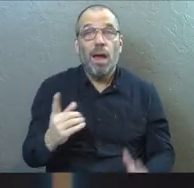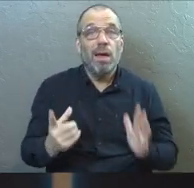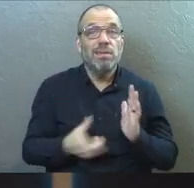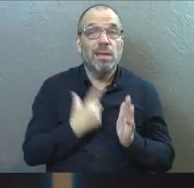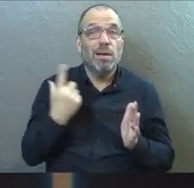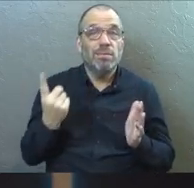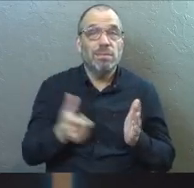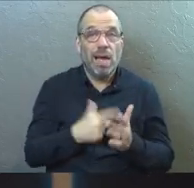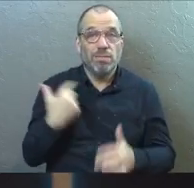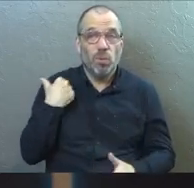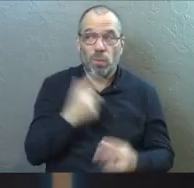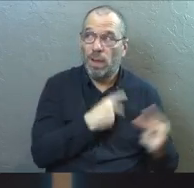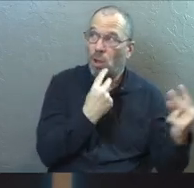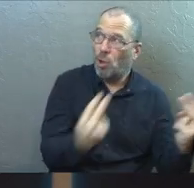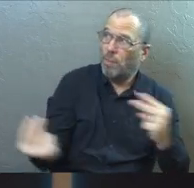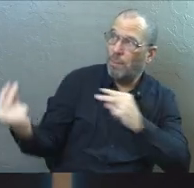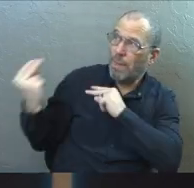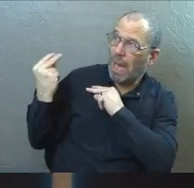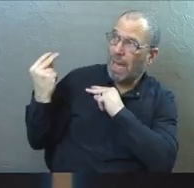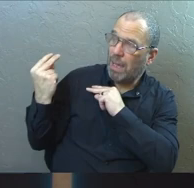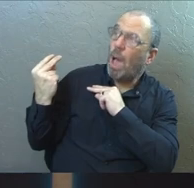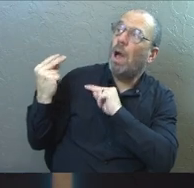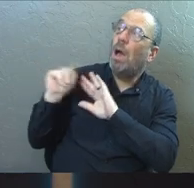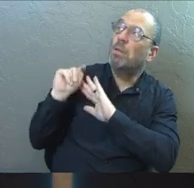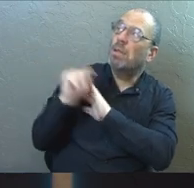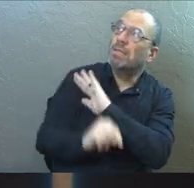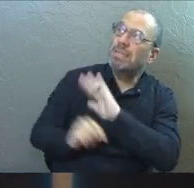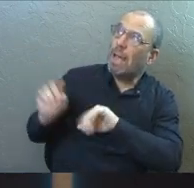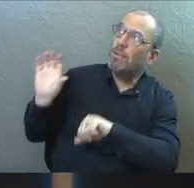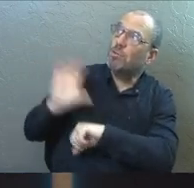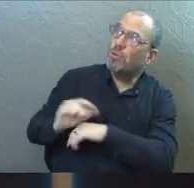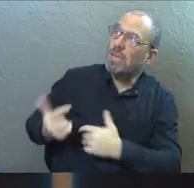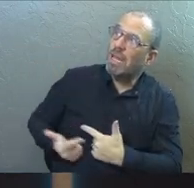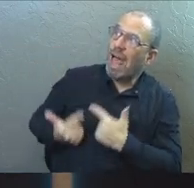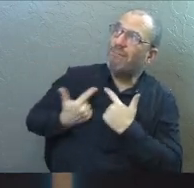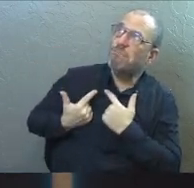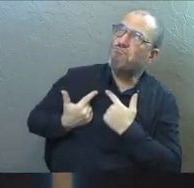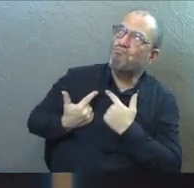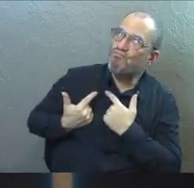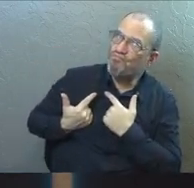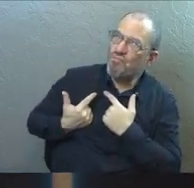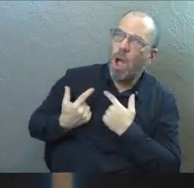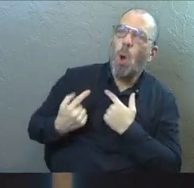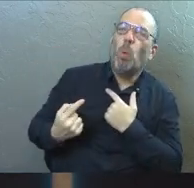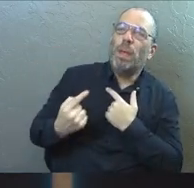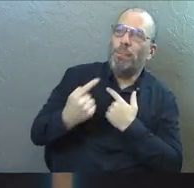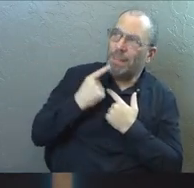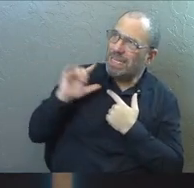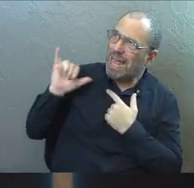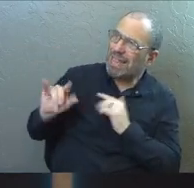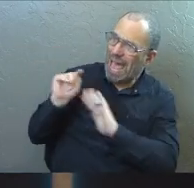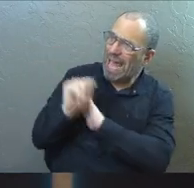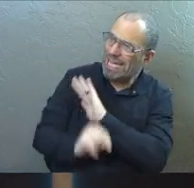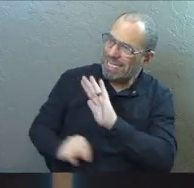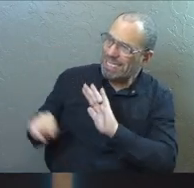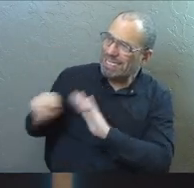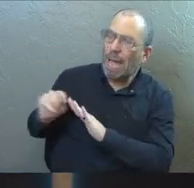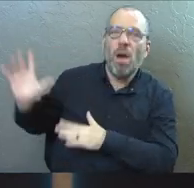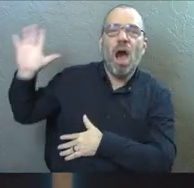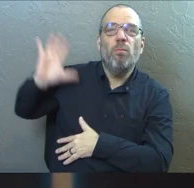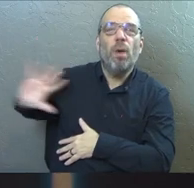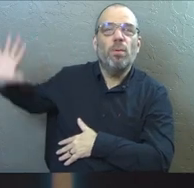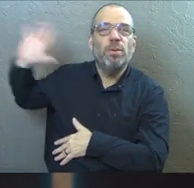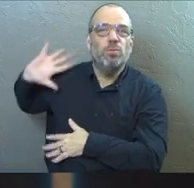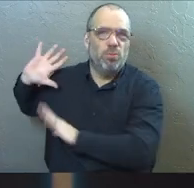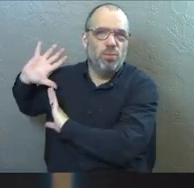Sometimes we look back on a season in our church's life and we miss that season of what we used